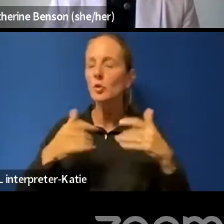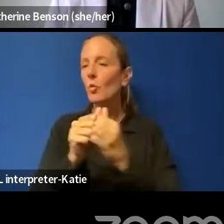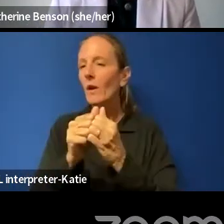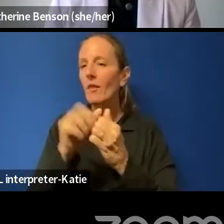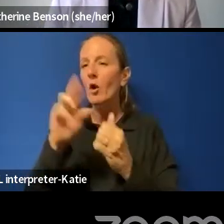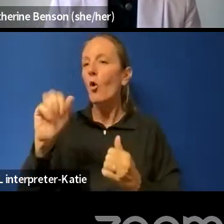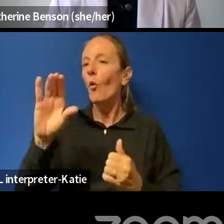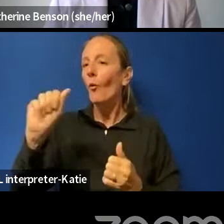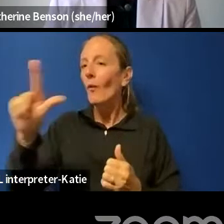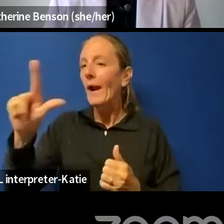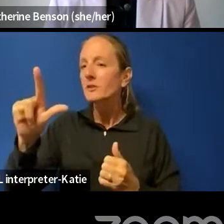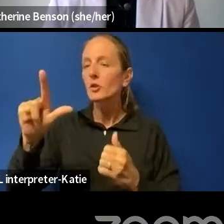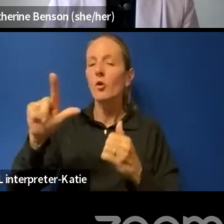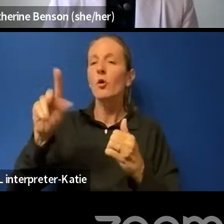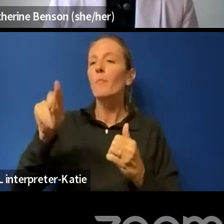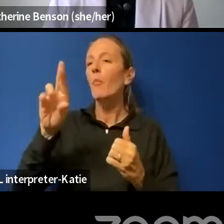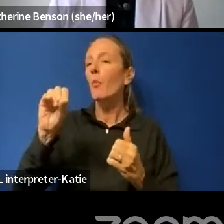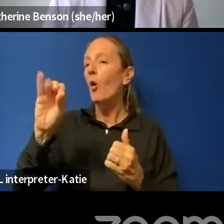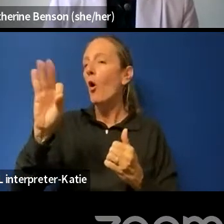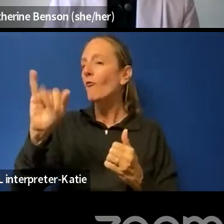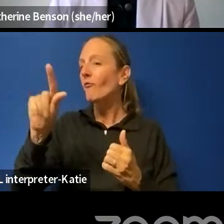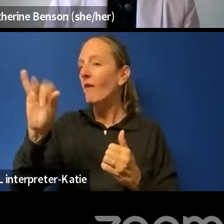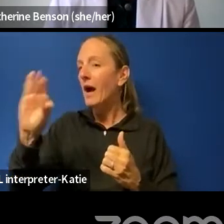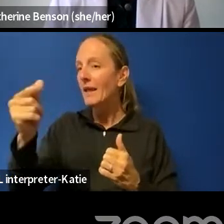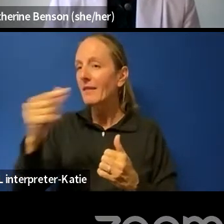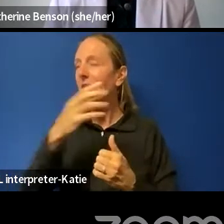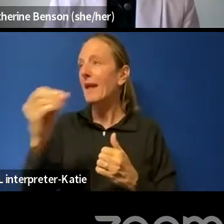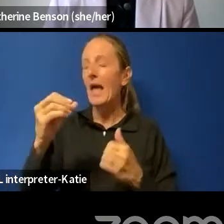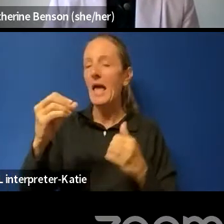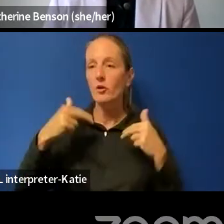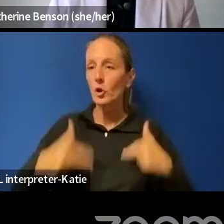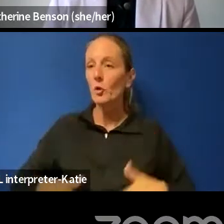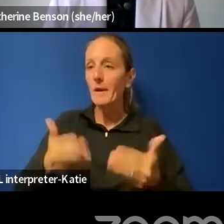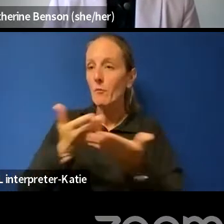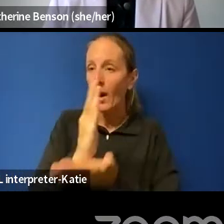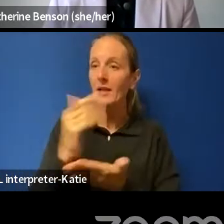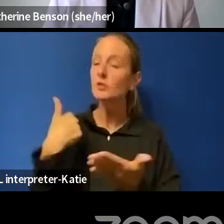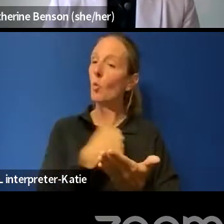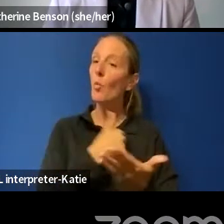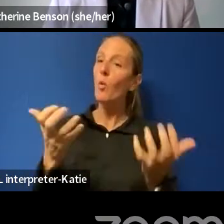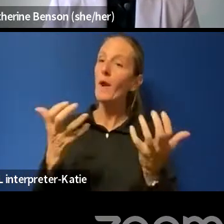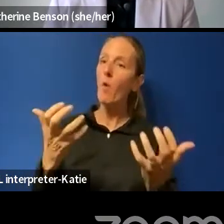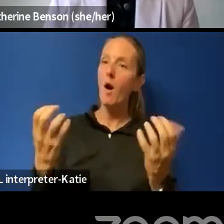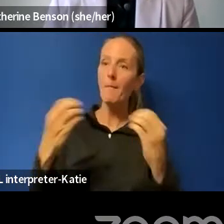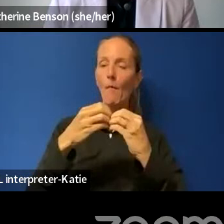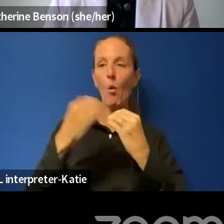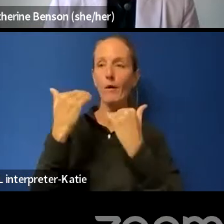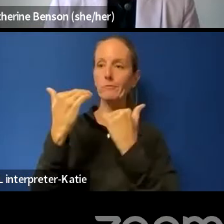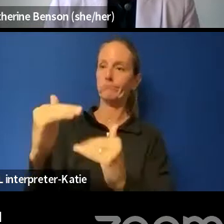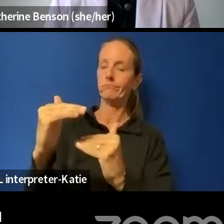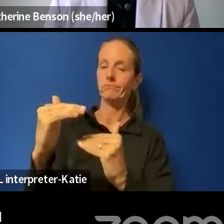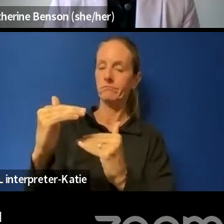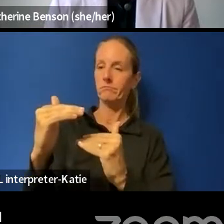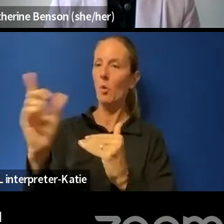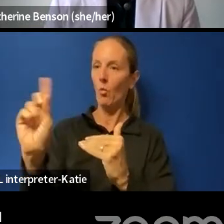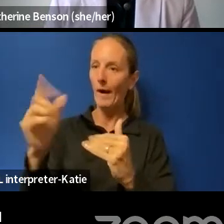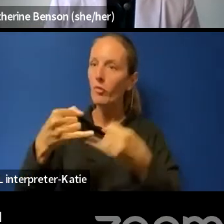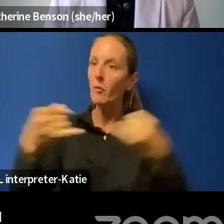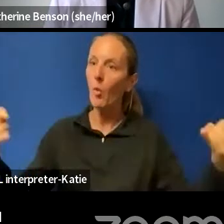A lot of us have been advocating to have a better threshold or any kind of legal threshold at the border.